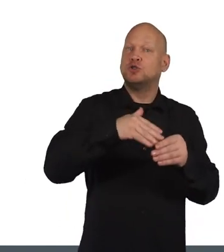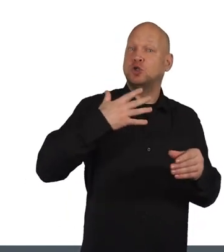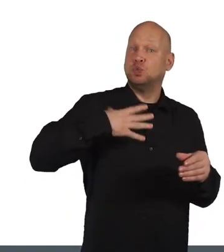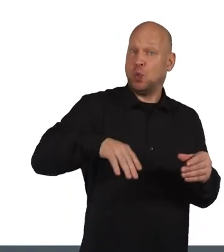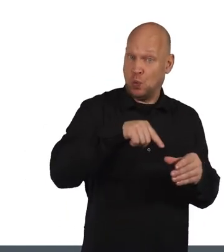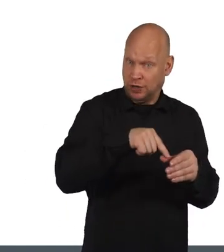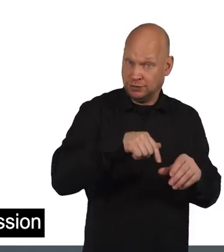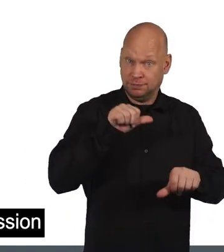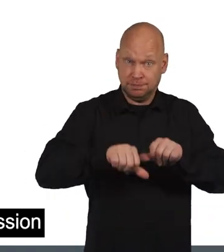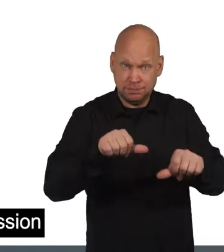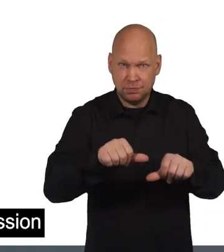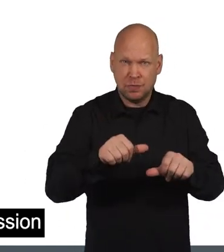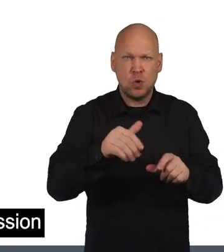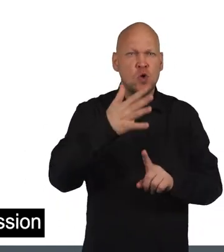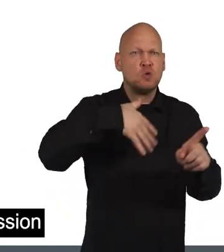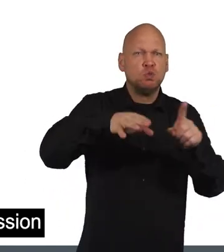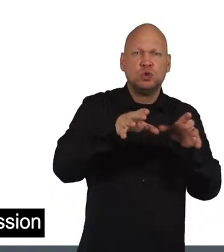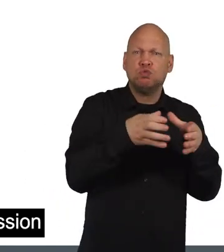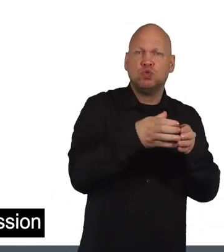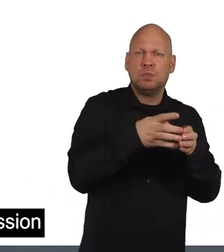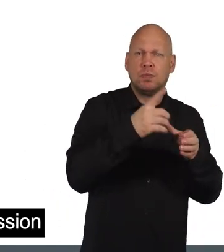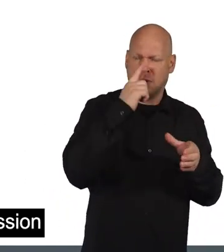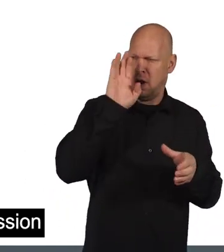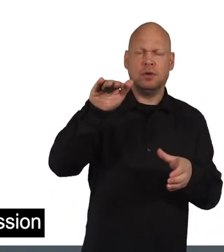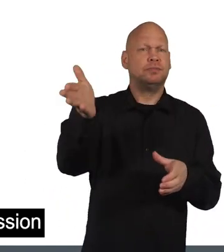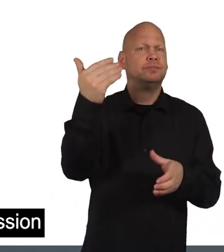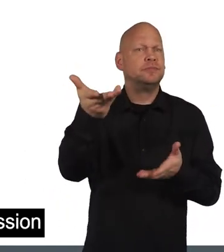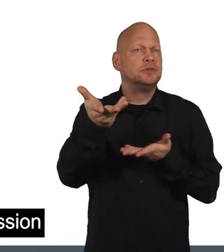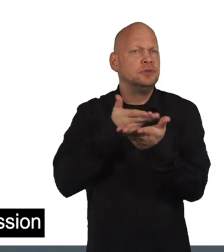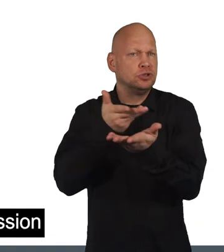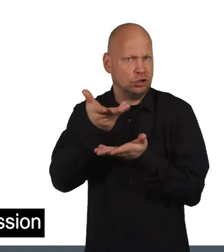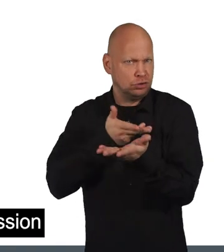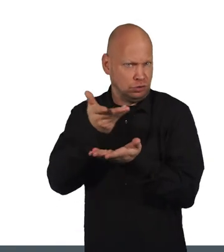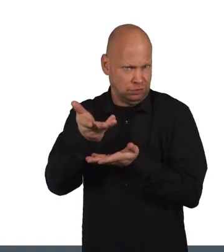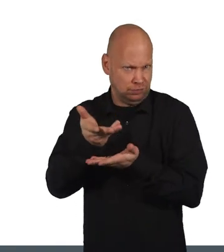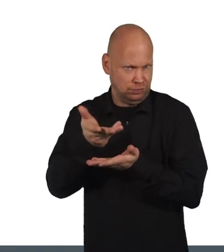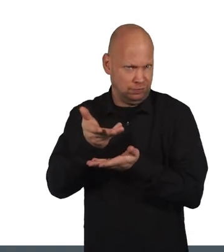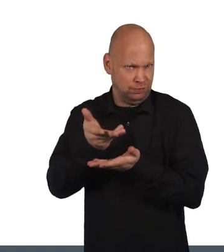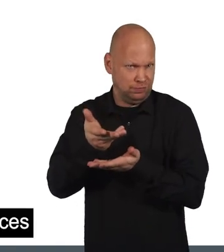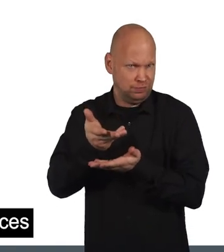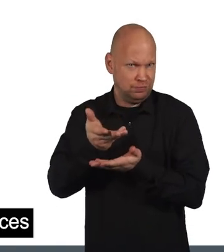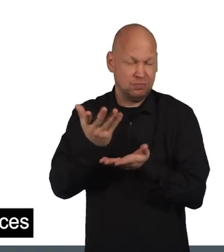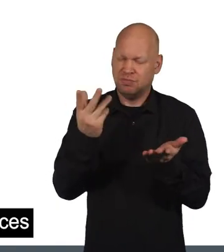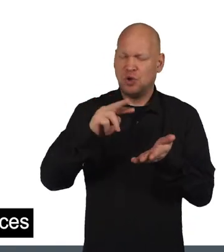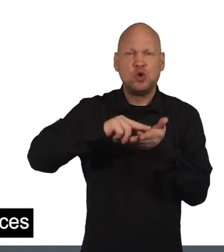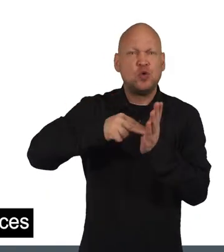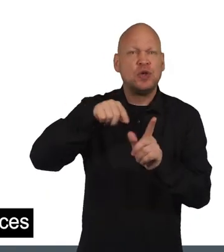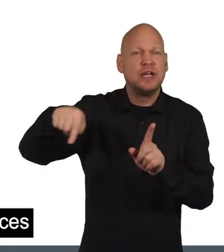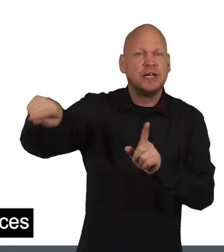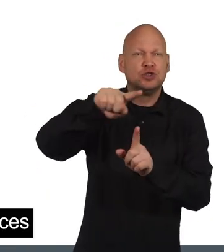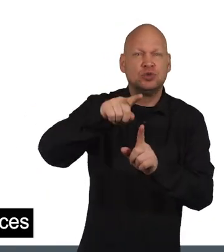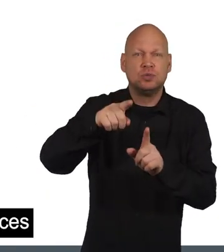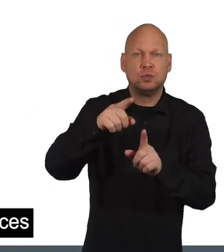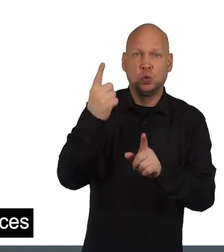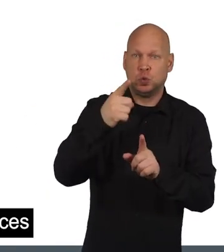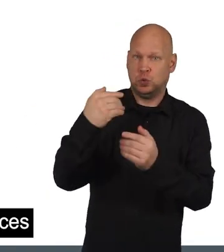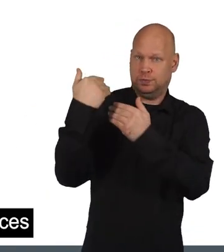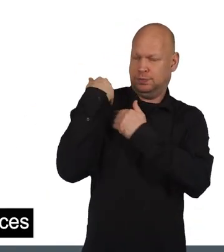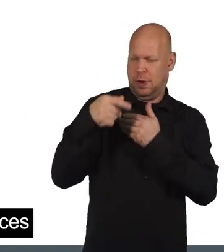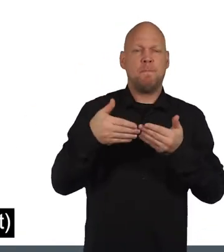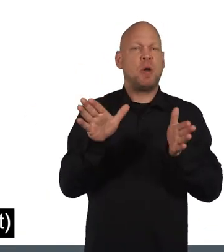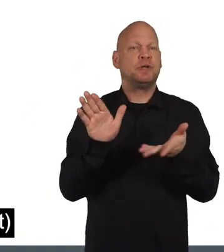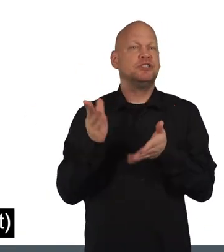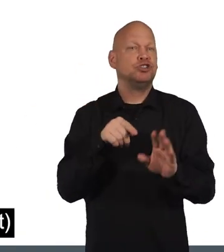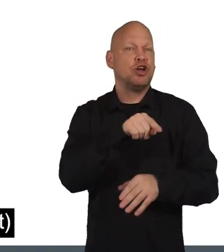request, a community group can ask to have a discussion with organisations in charge of public